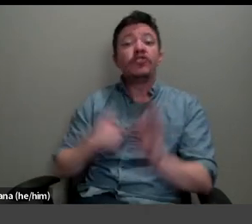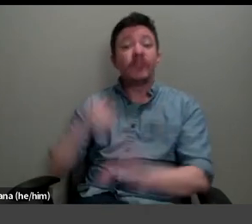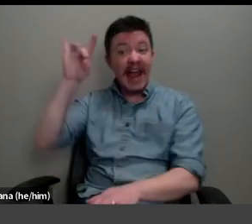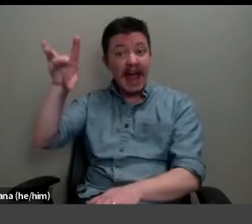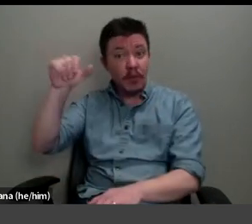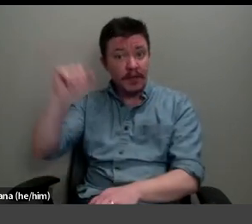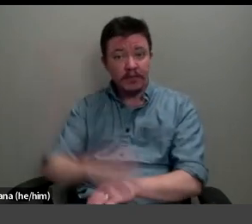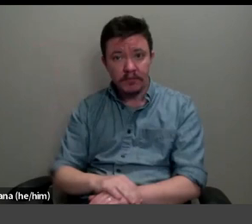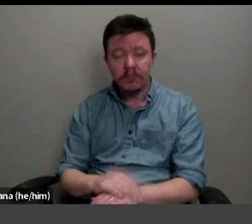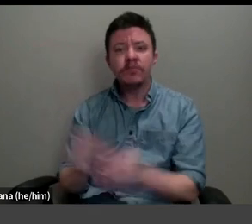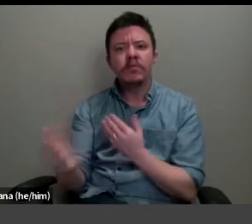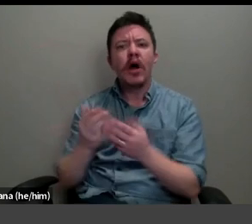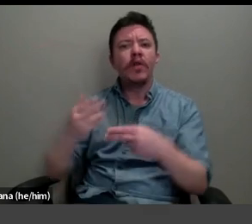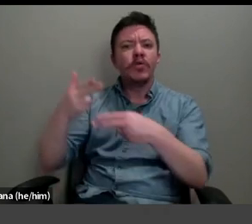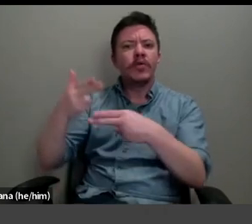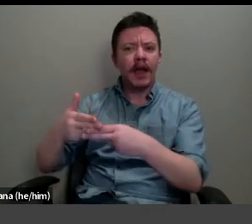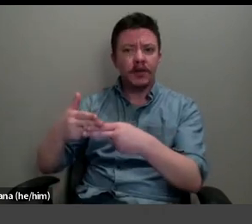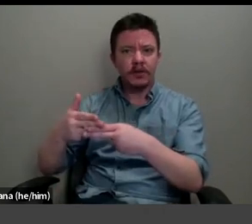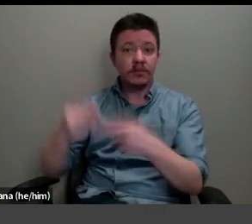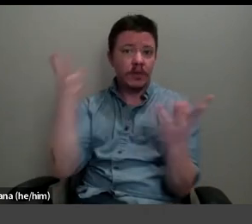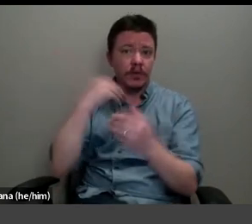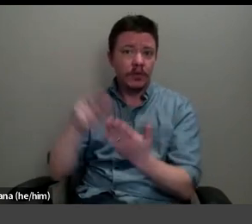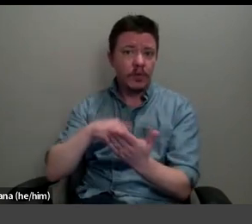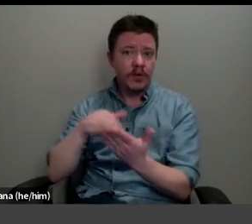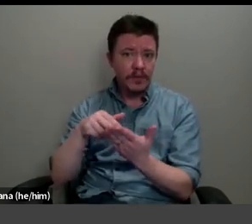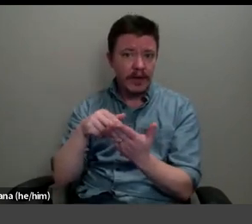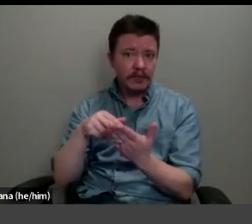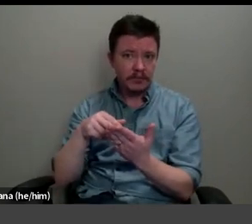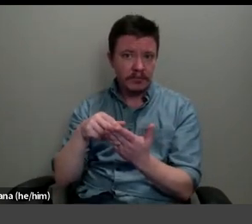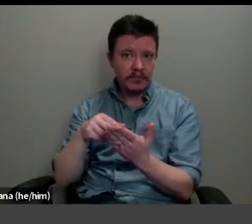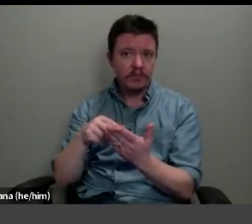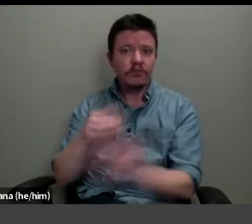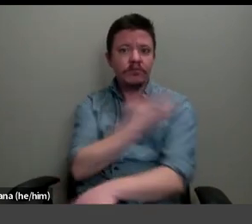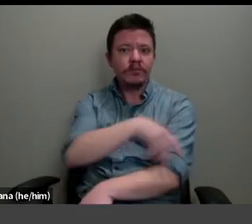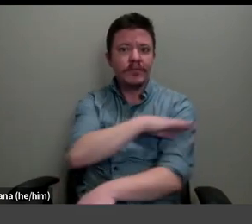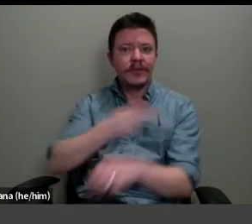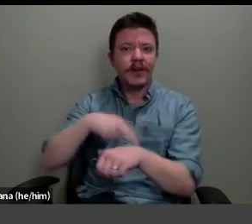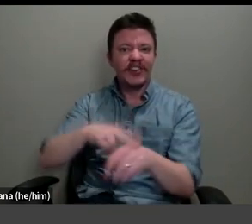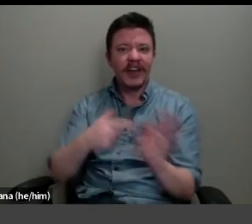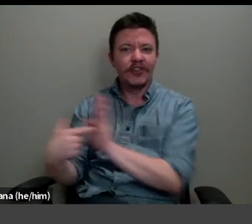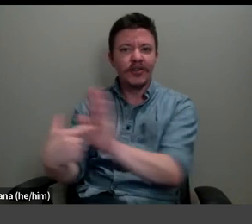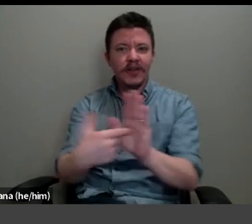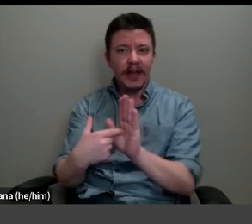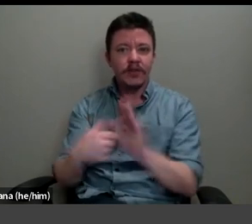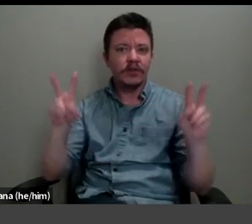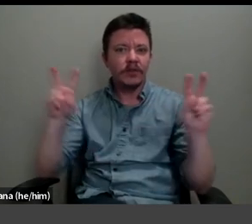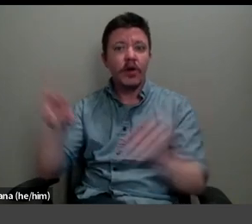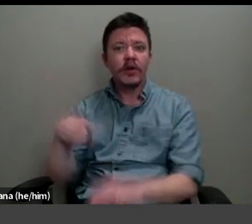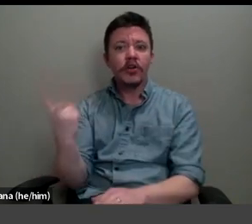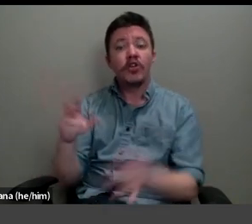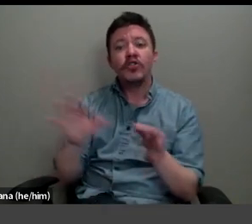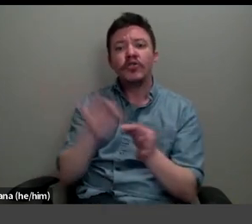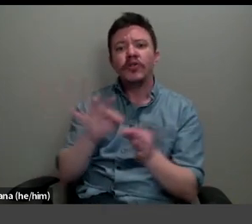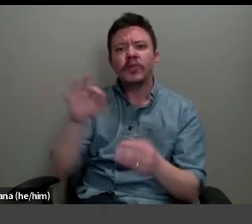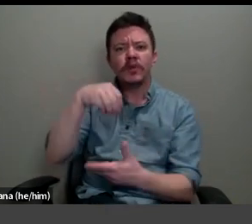although the title of this wonderful painting that's in the Scottish National Galleries is two seamstresses in the workroom.